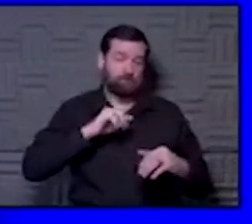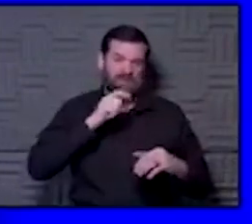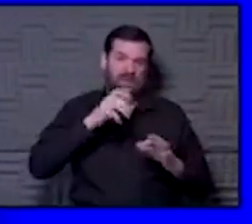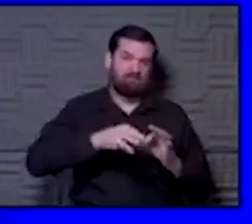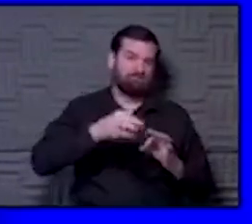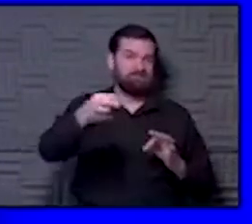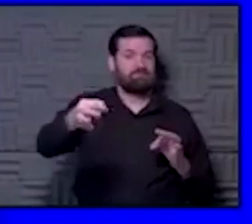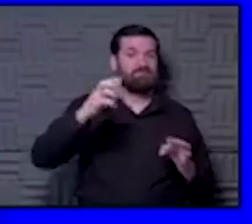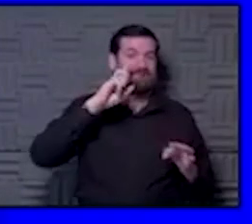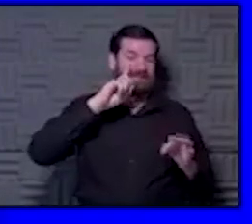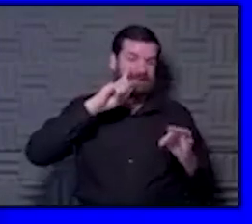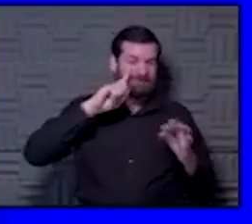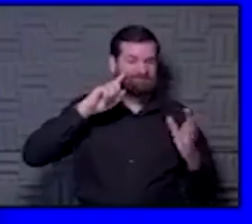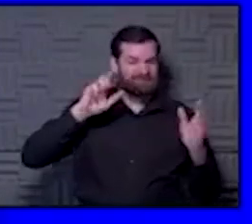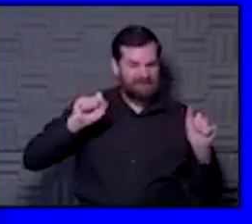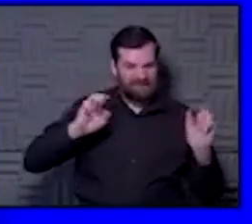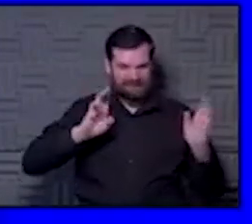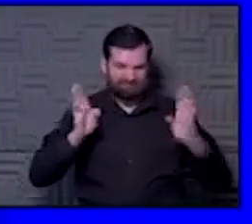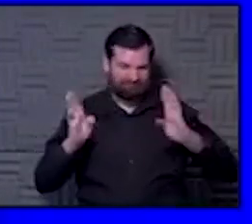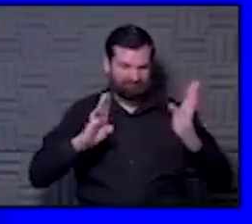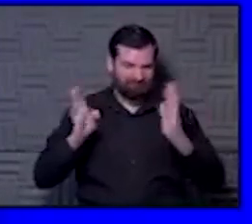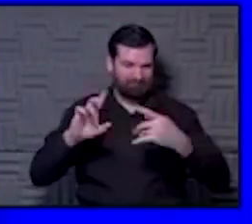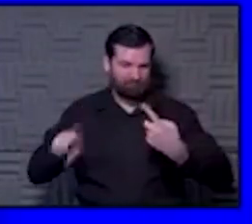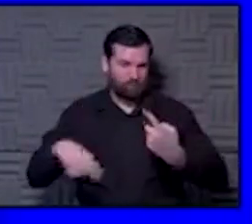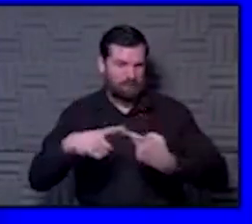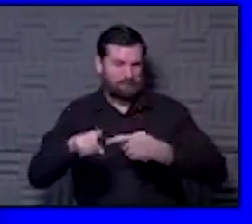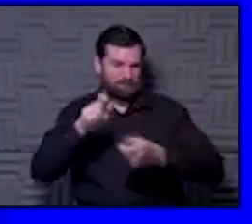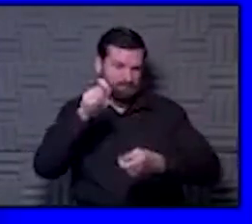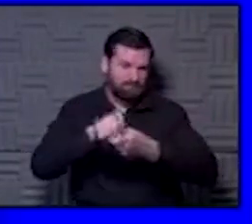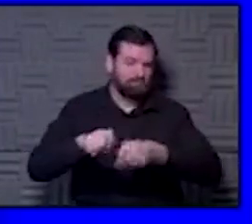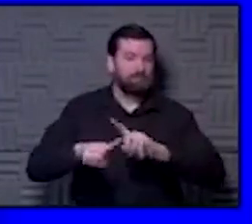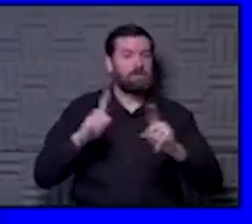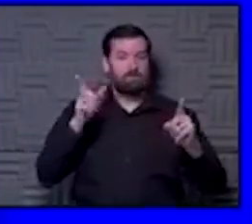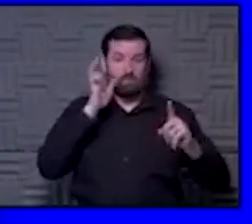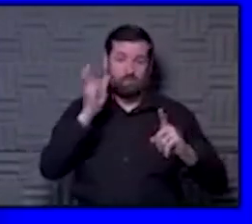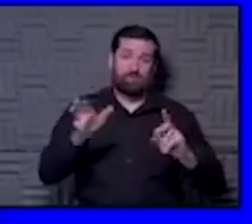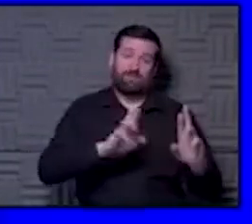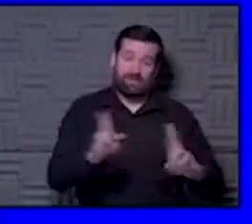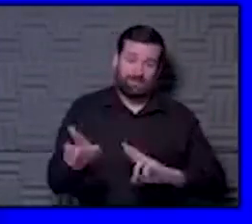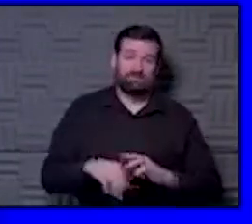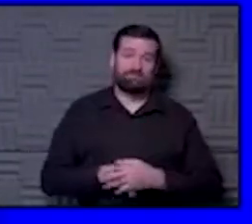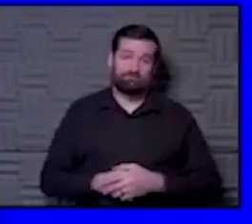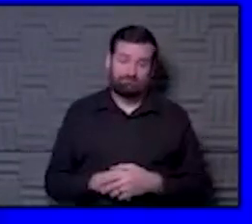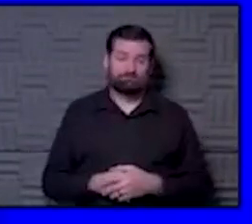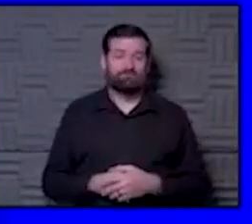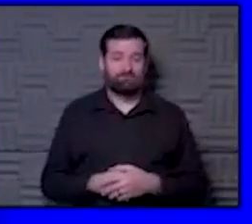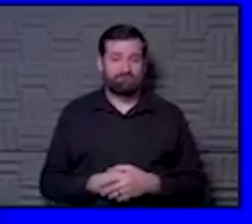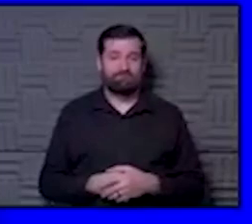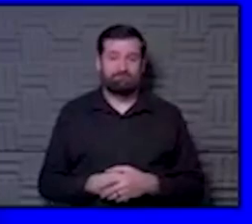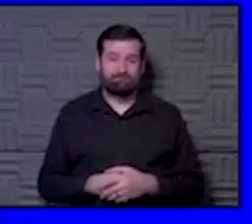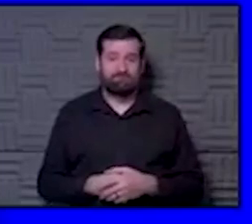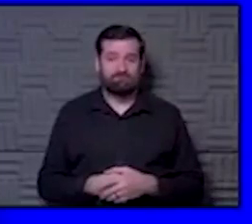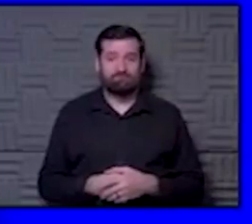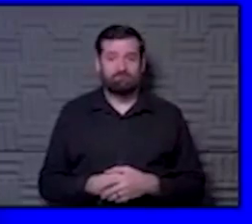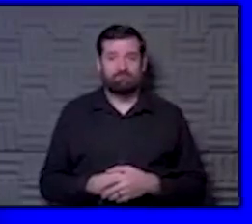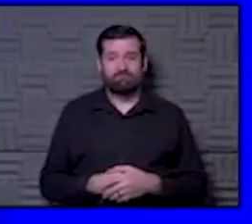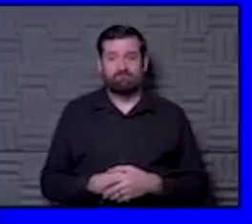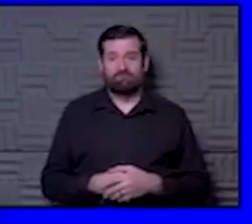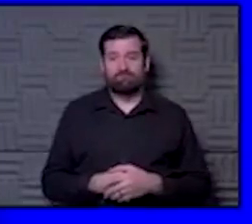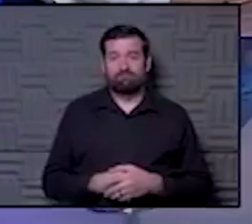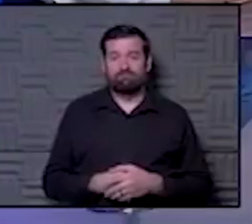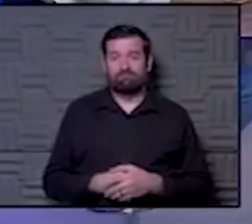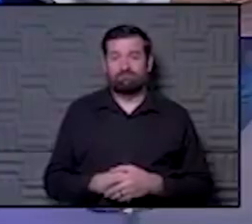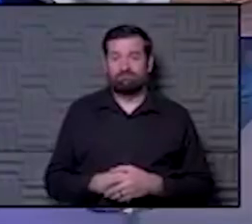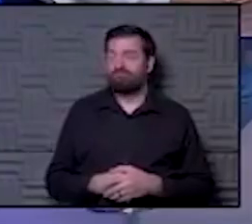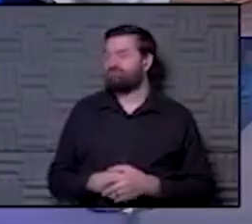think that timeframe can shift a little bit, but certainly we'll be ready to get that into the arms of the general public when we